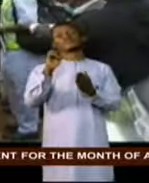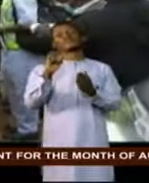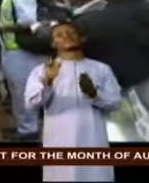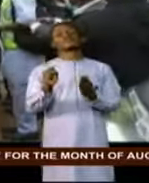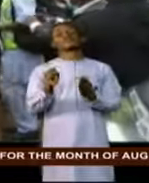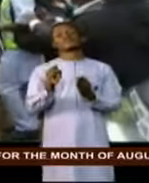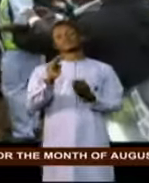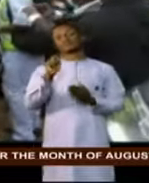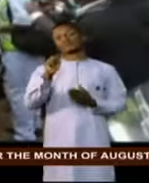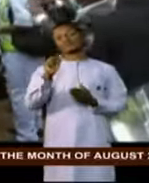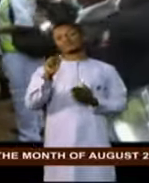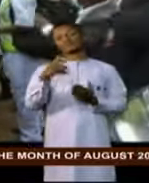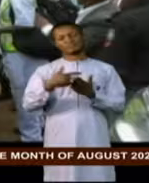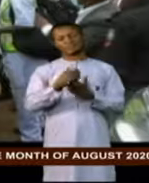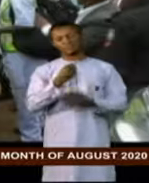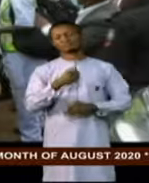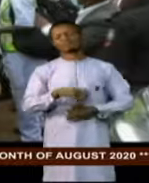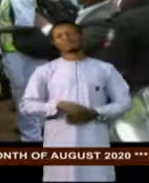NTA News.